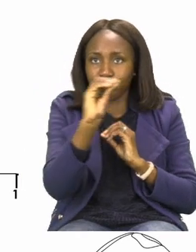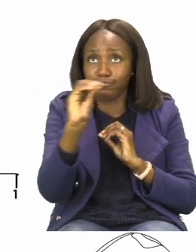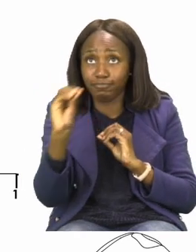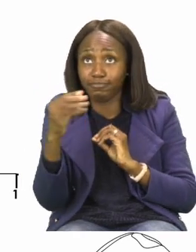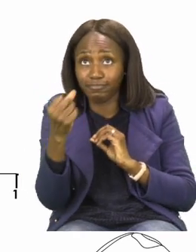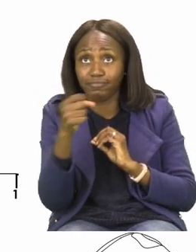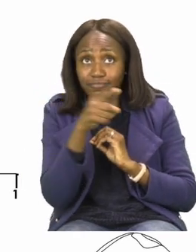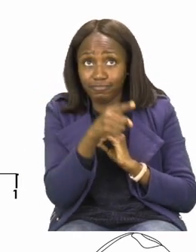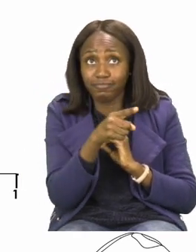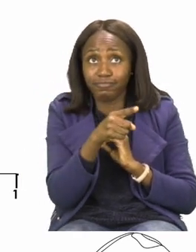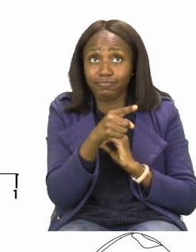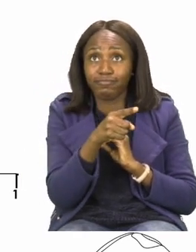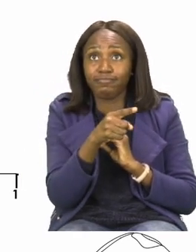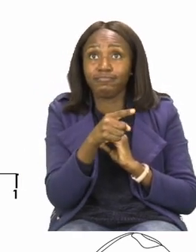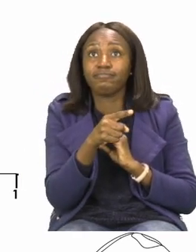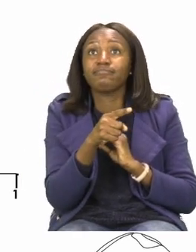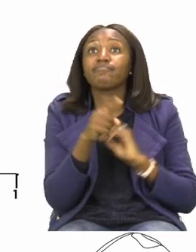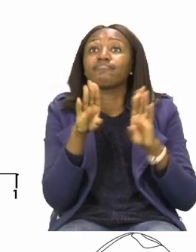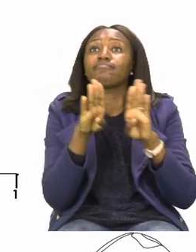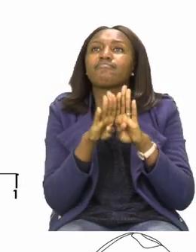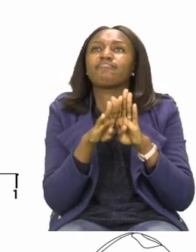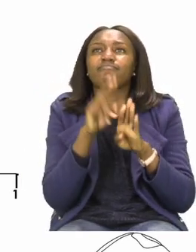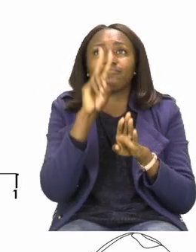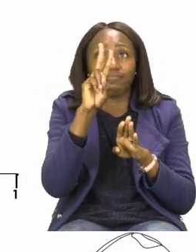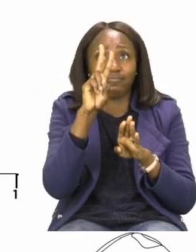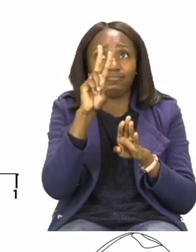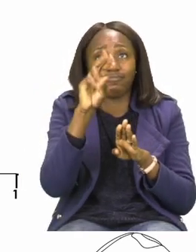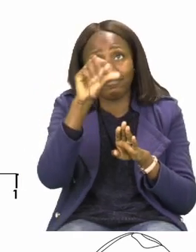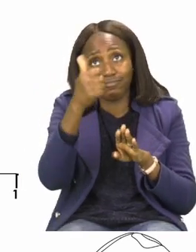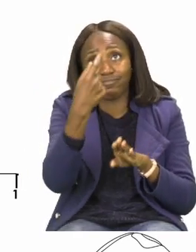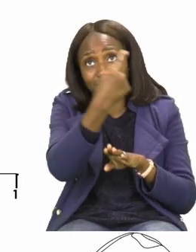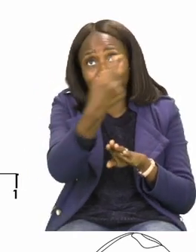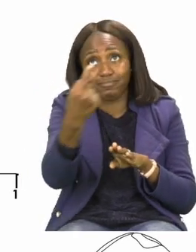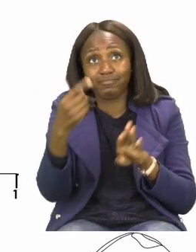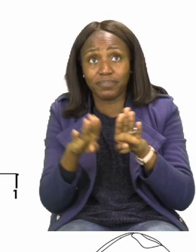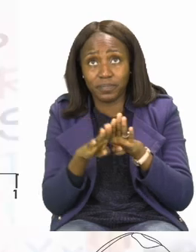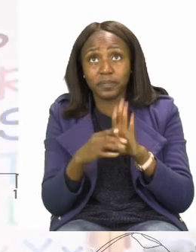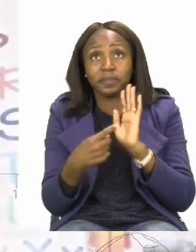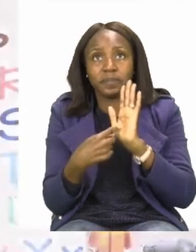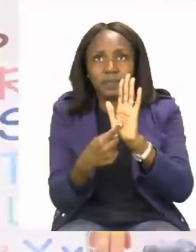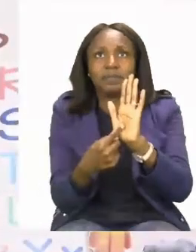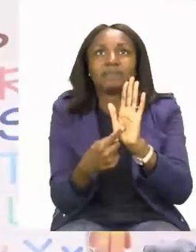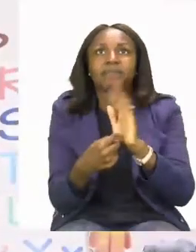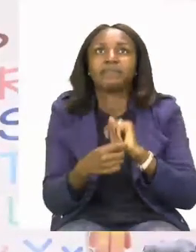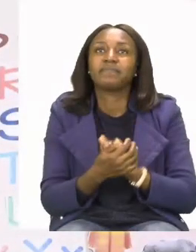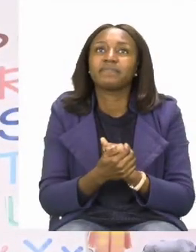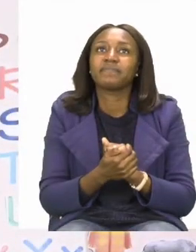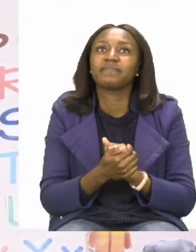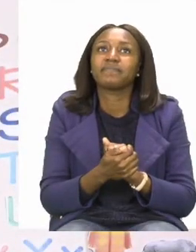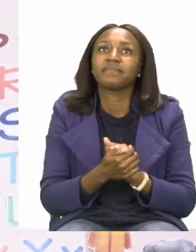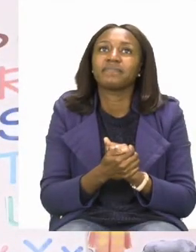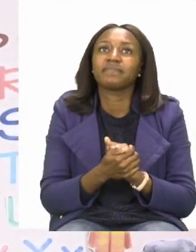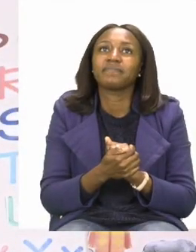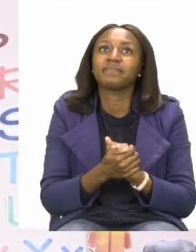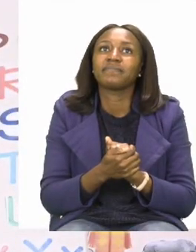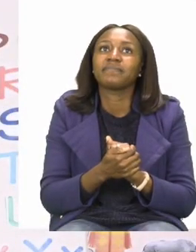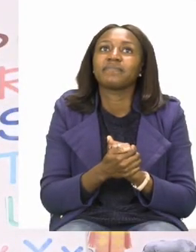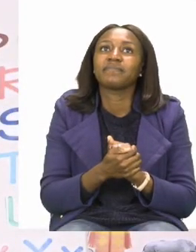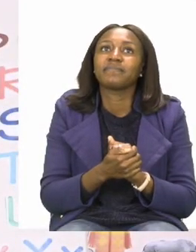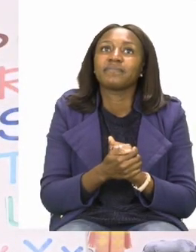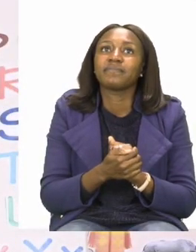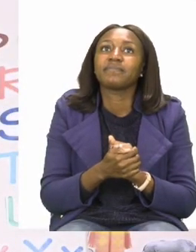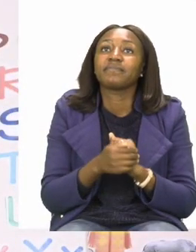We're only going to do two together. So, let's take a look at the board. The two we're going to be doing is